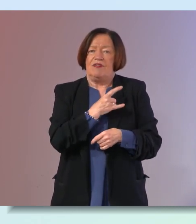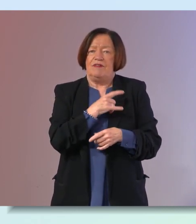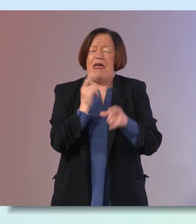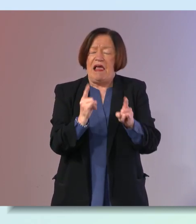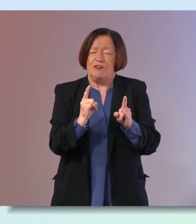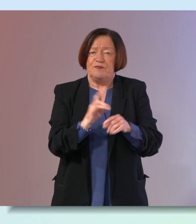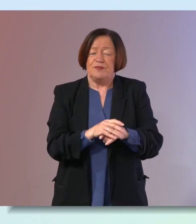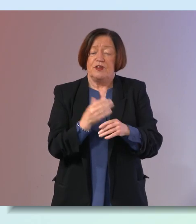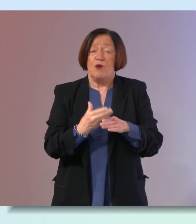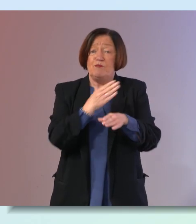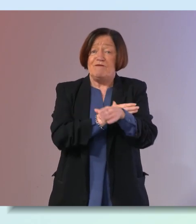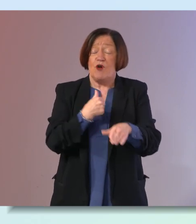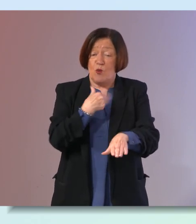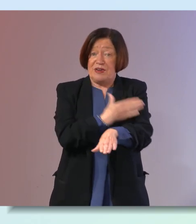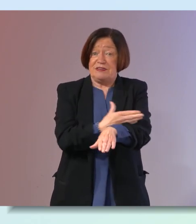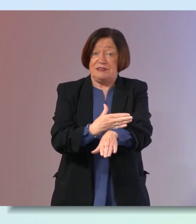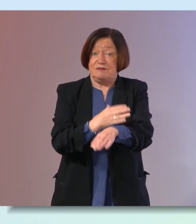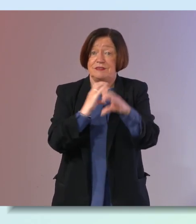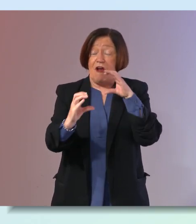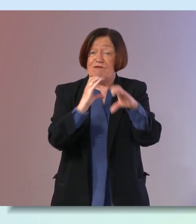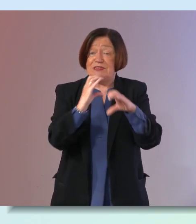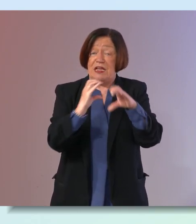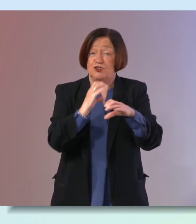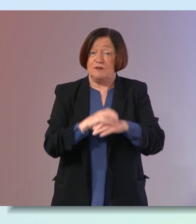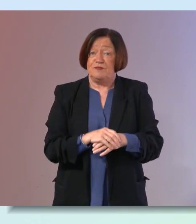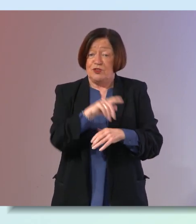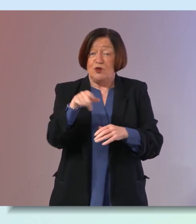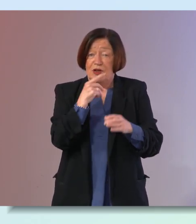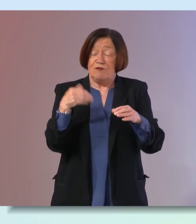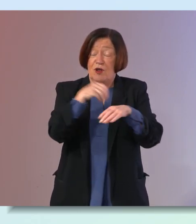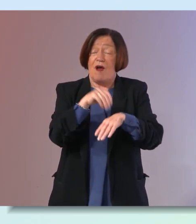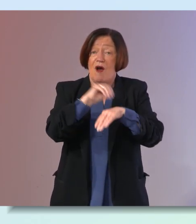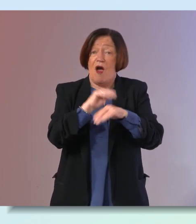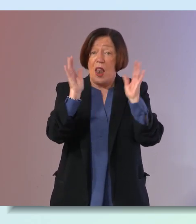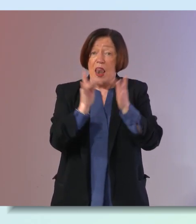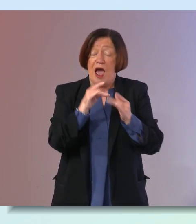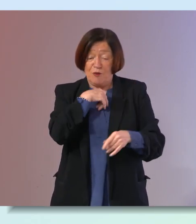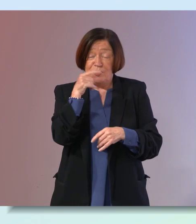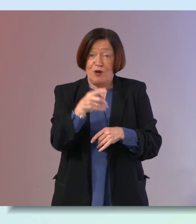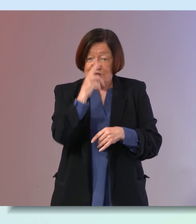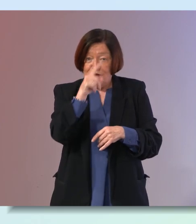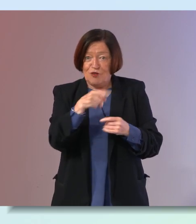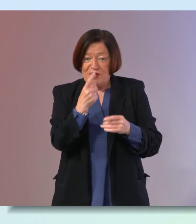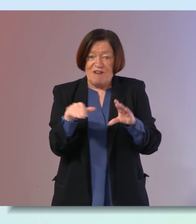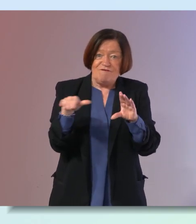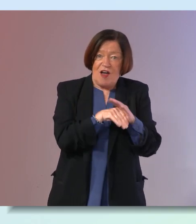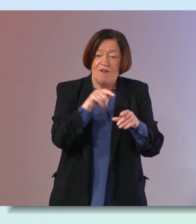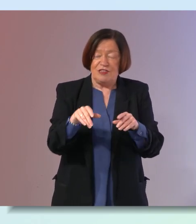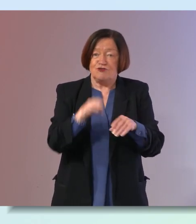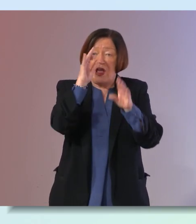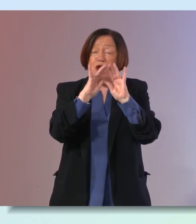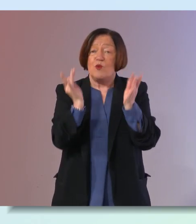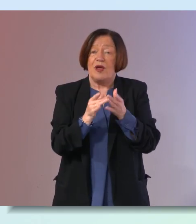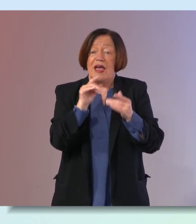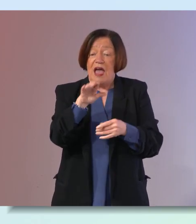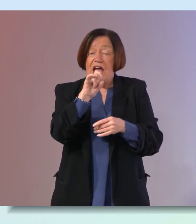so before we get into the conversation you can join us online we'd love to know if you're being part of this great webinar today and the